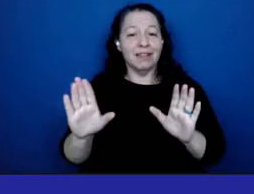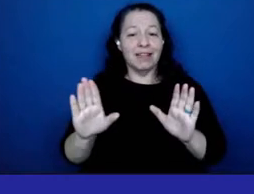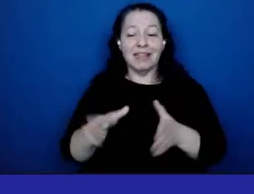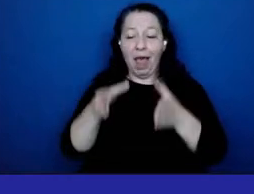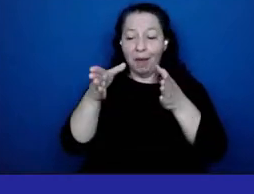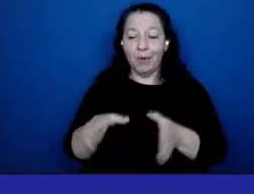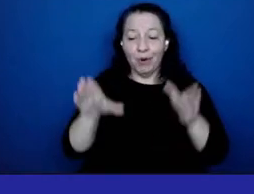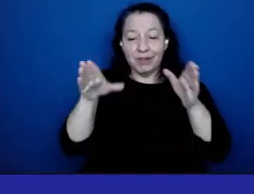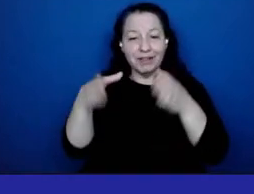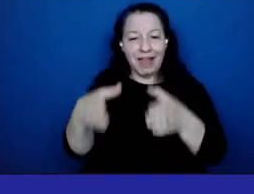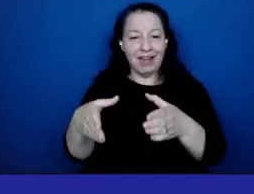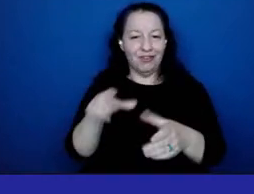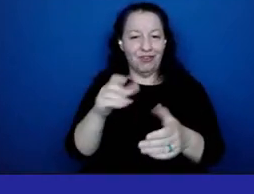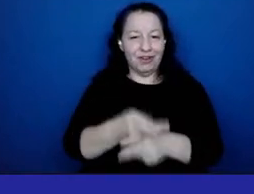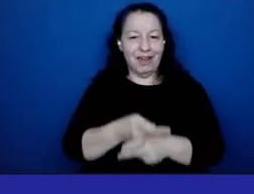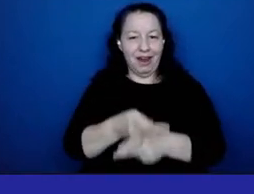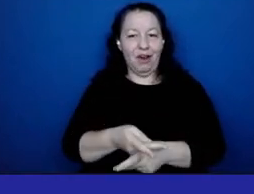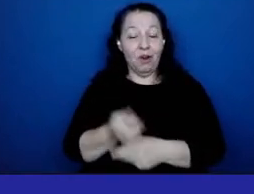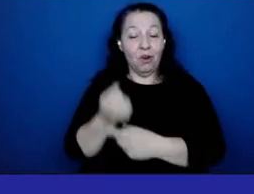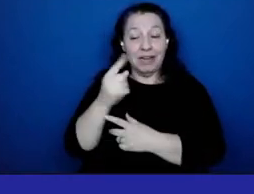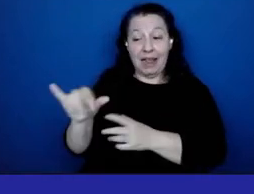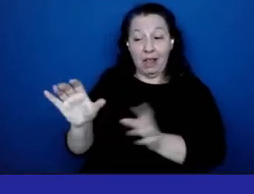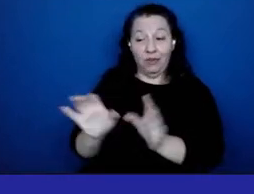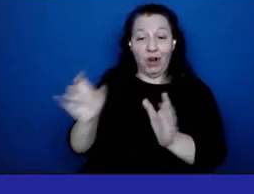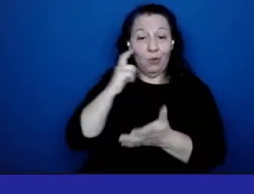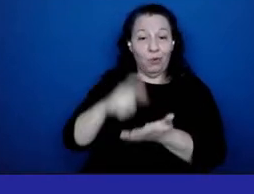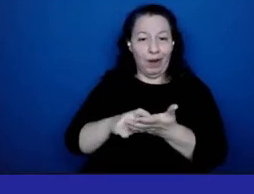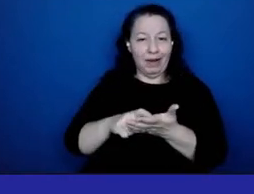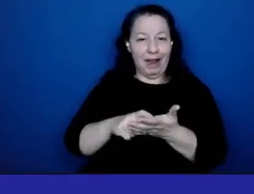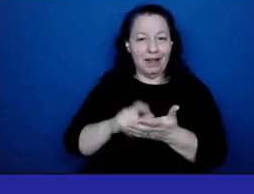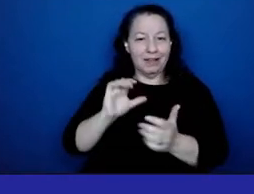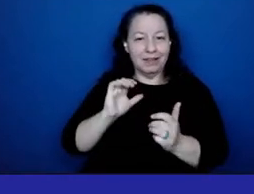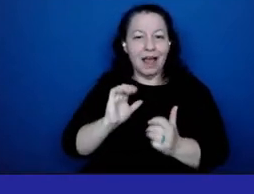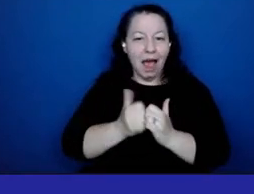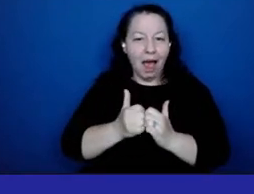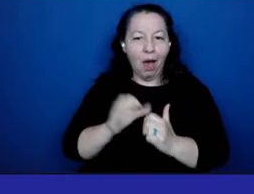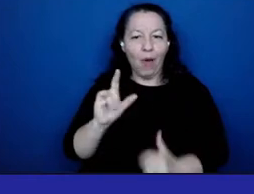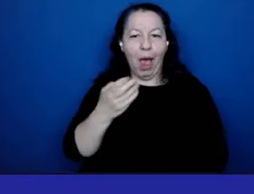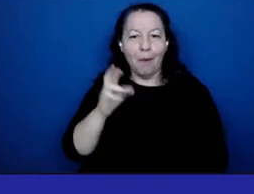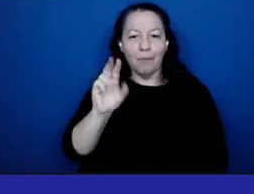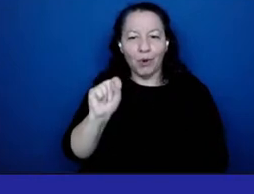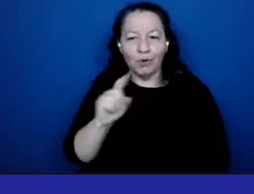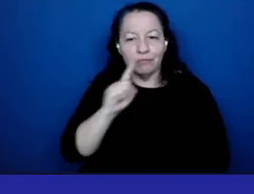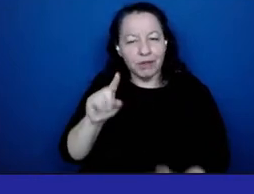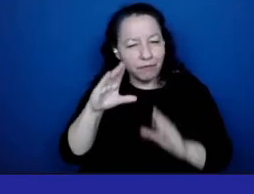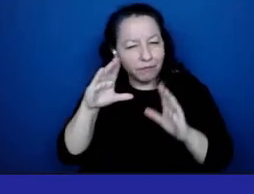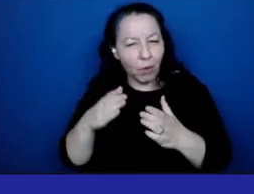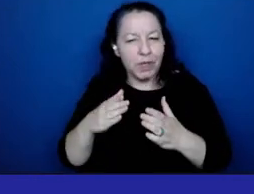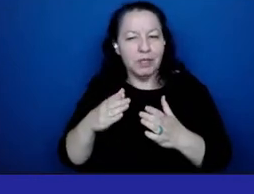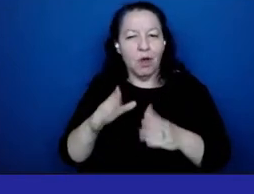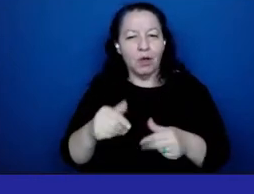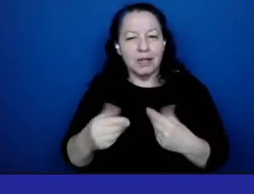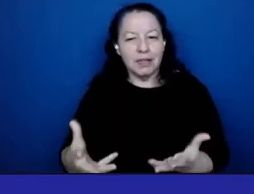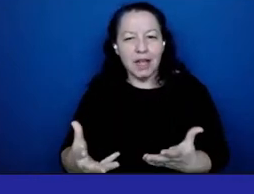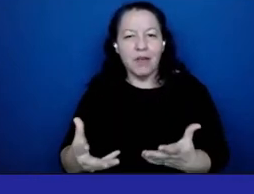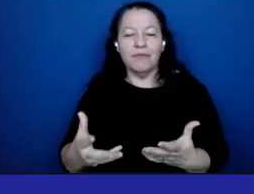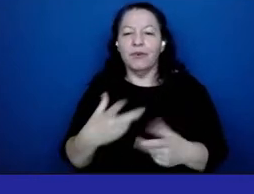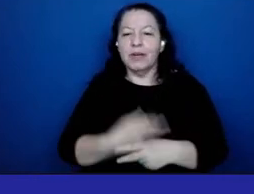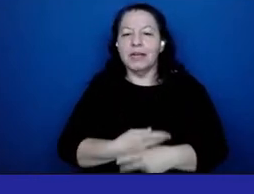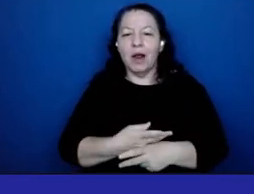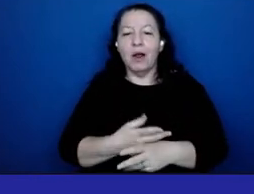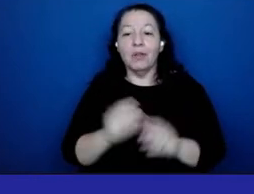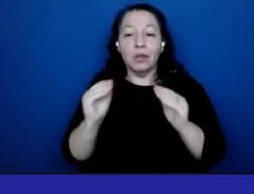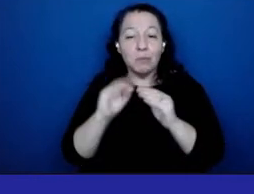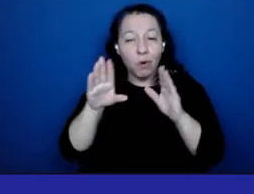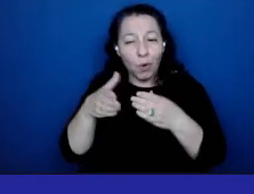this certification recognizes how elmhurst is focusing on delivering an experience that is more human-centric than ever